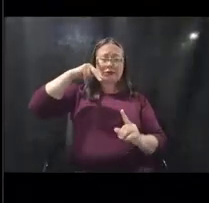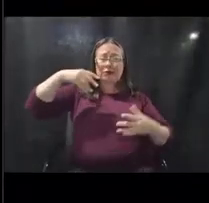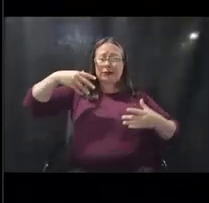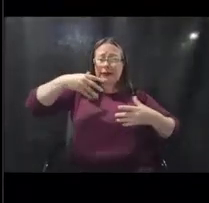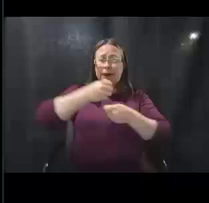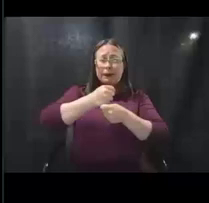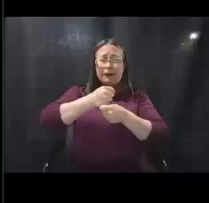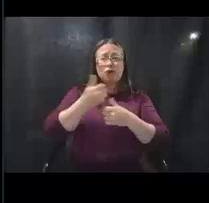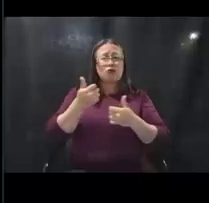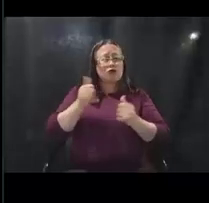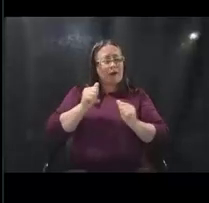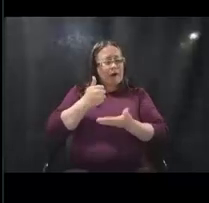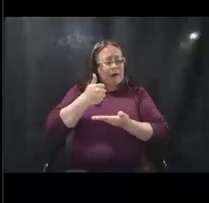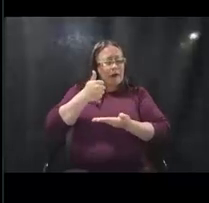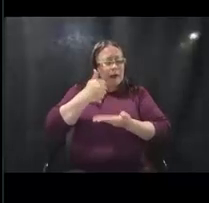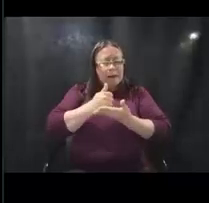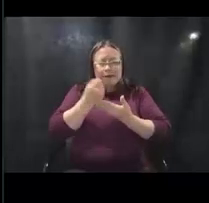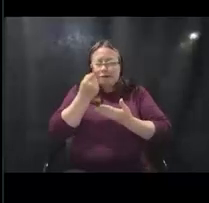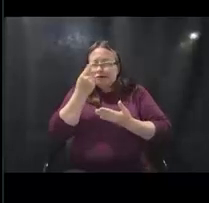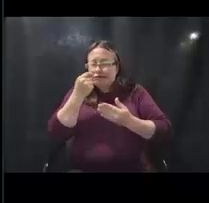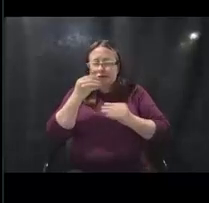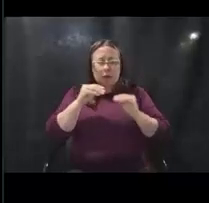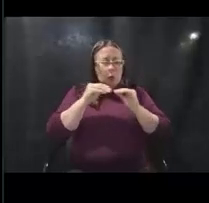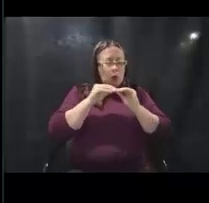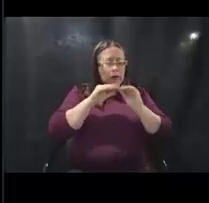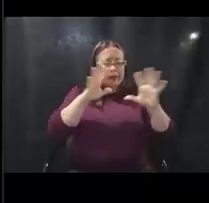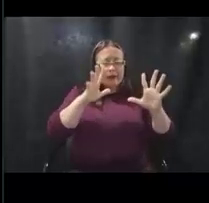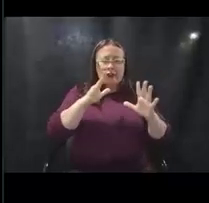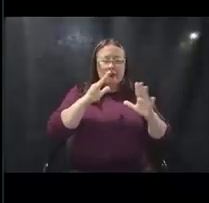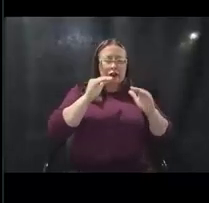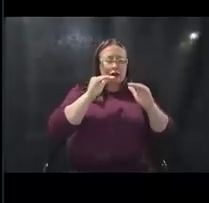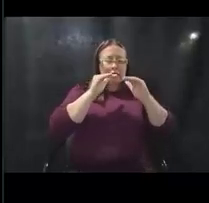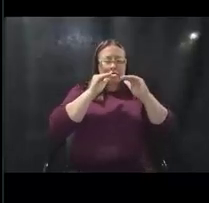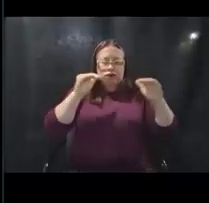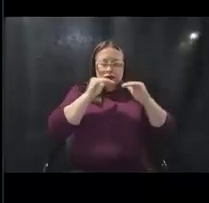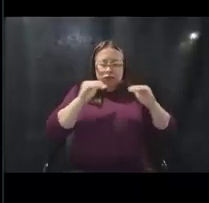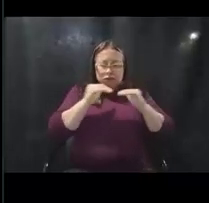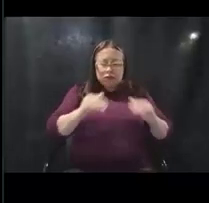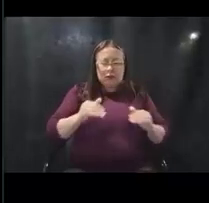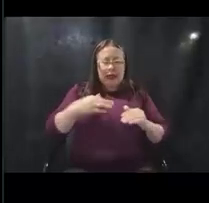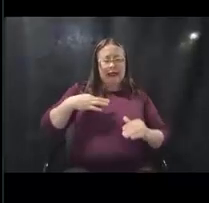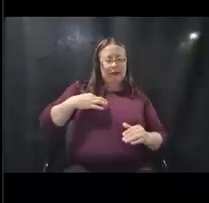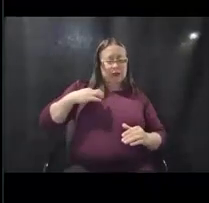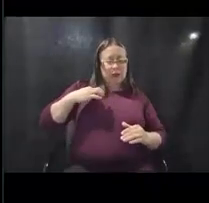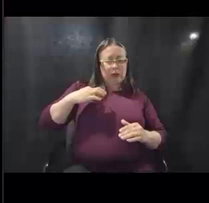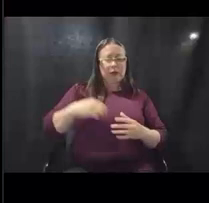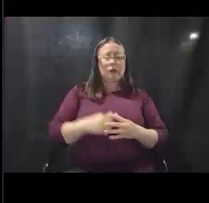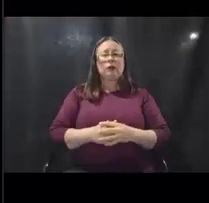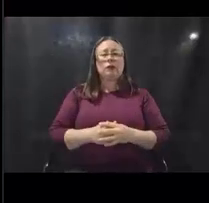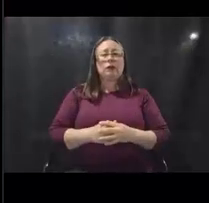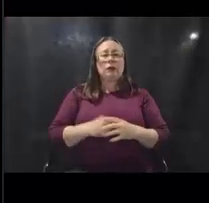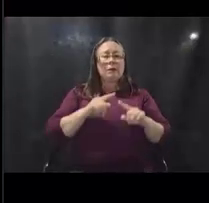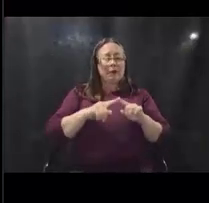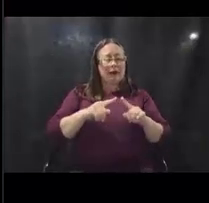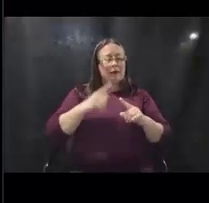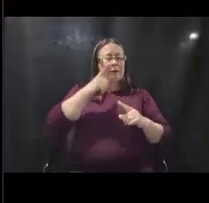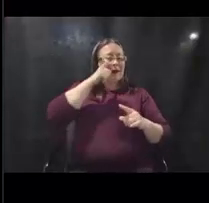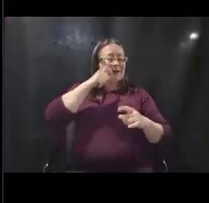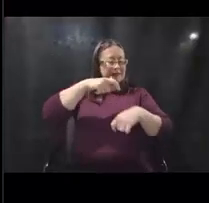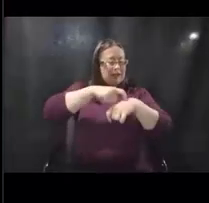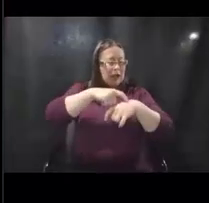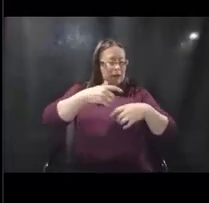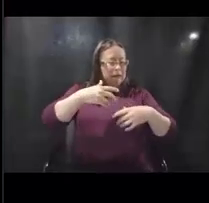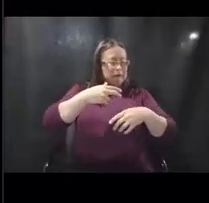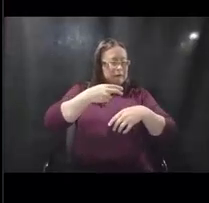better understand those differences in periods of eligibility. But in the interest of time, unfortunately, I